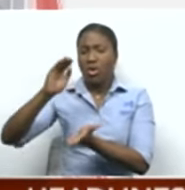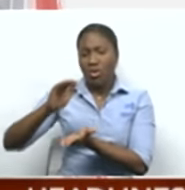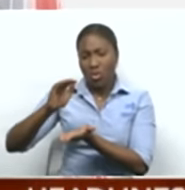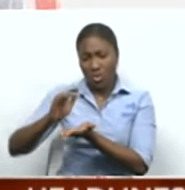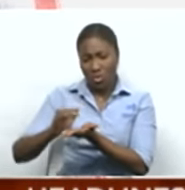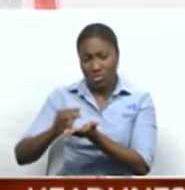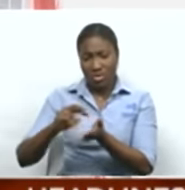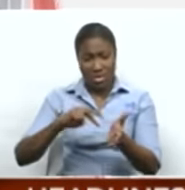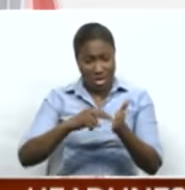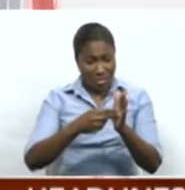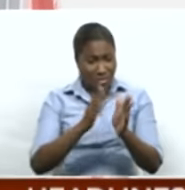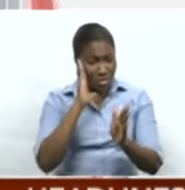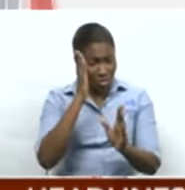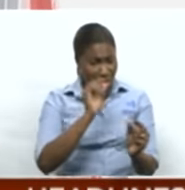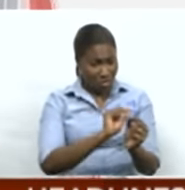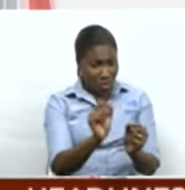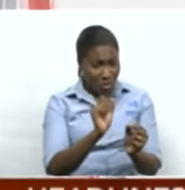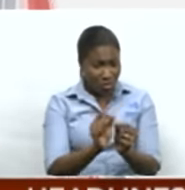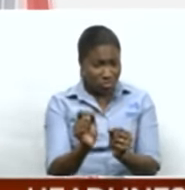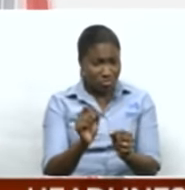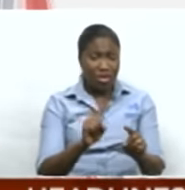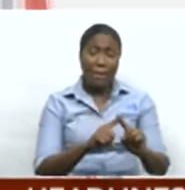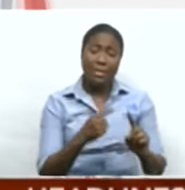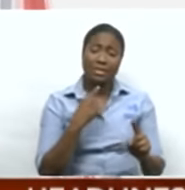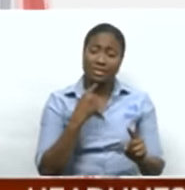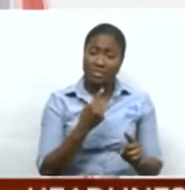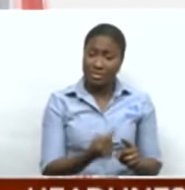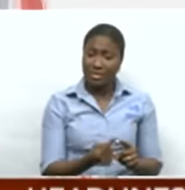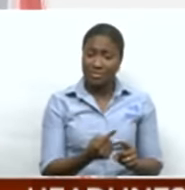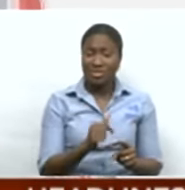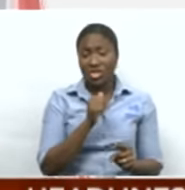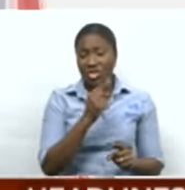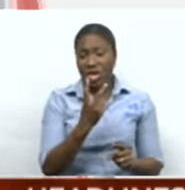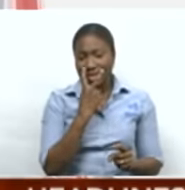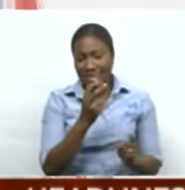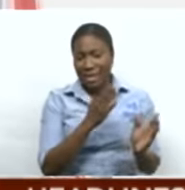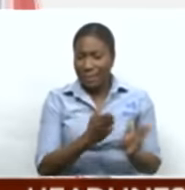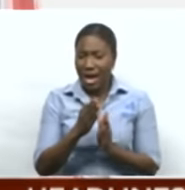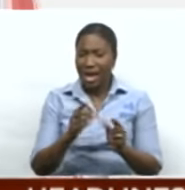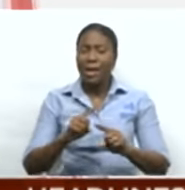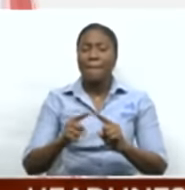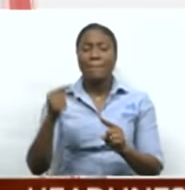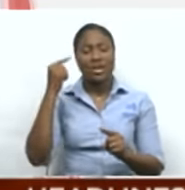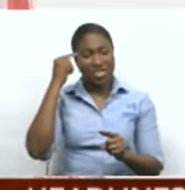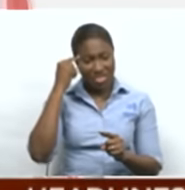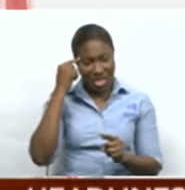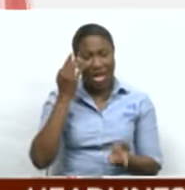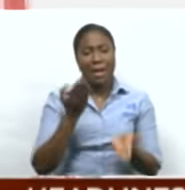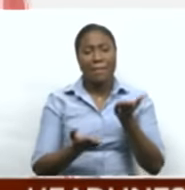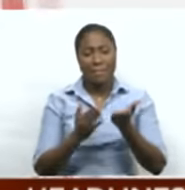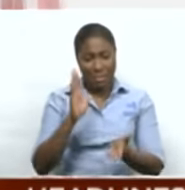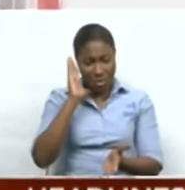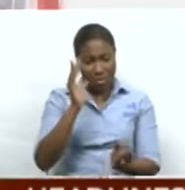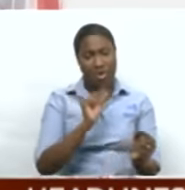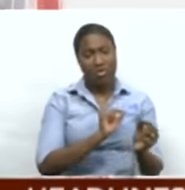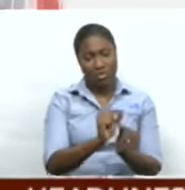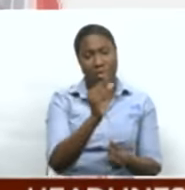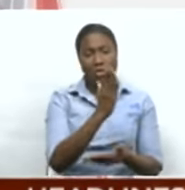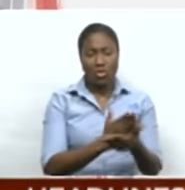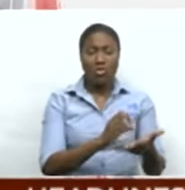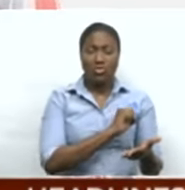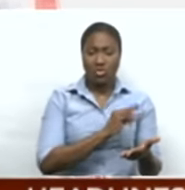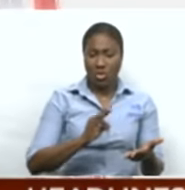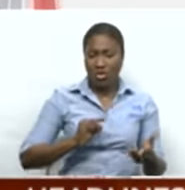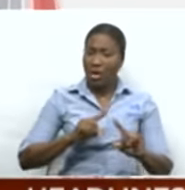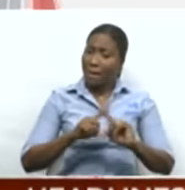retrenchment, Nanga said that even though he has not seen the plan, he expects that it does include retrenchment, but they